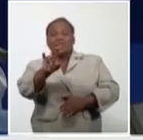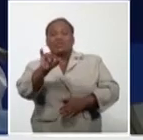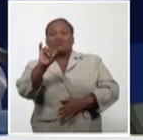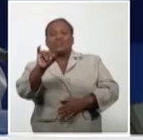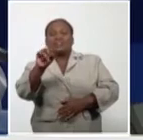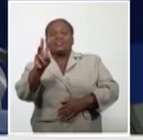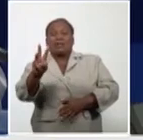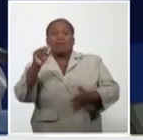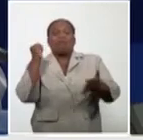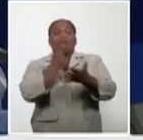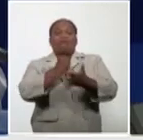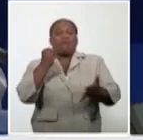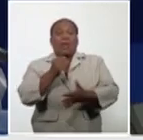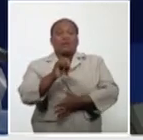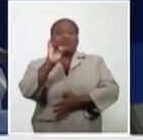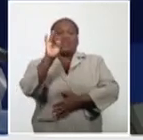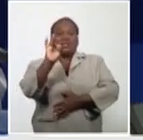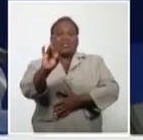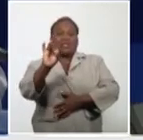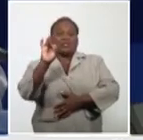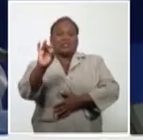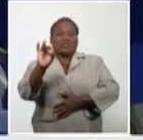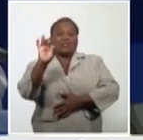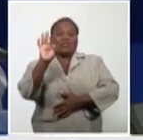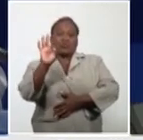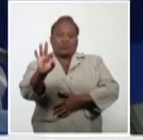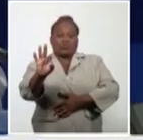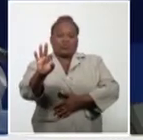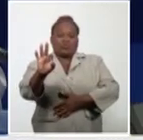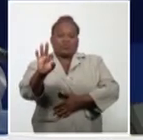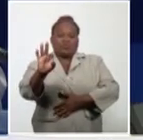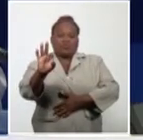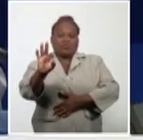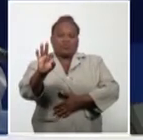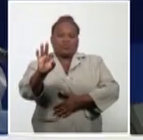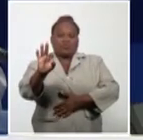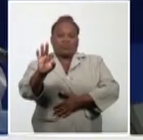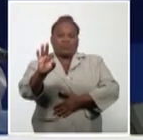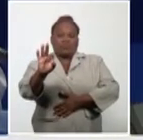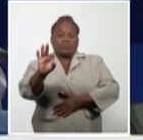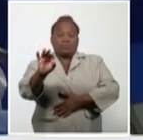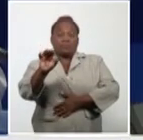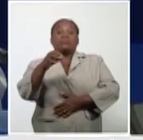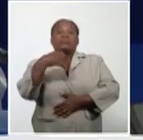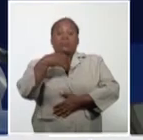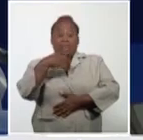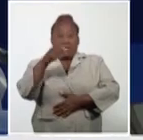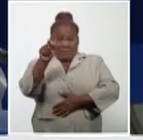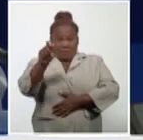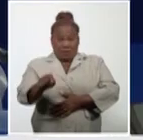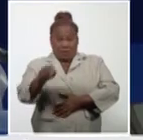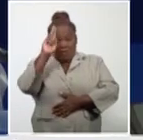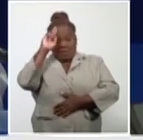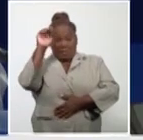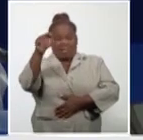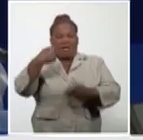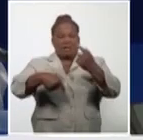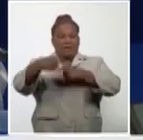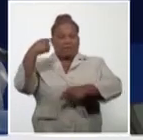confirmed cases 778, a total of 3